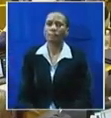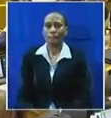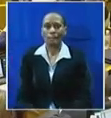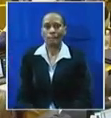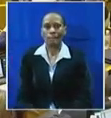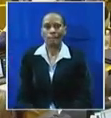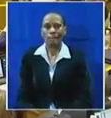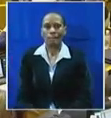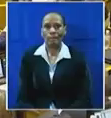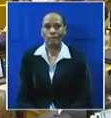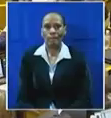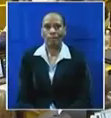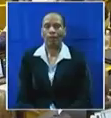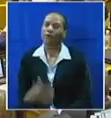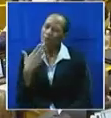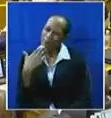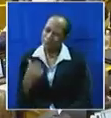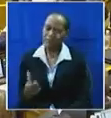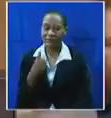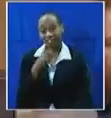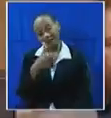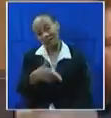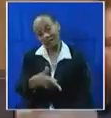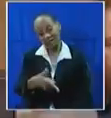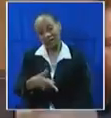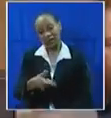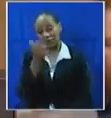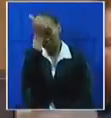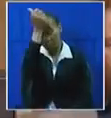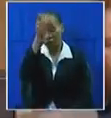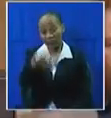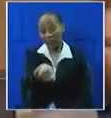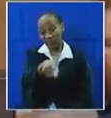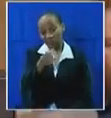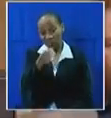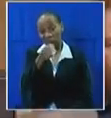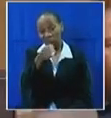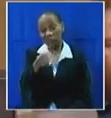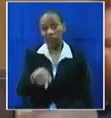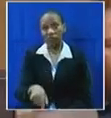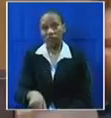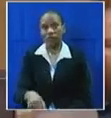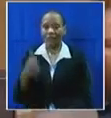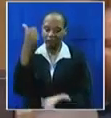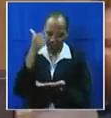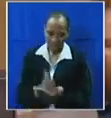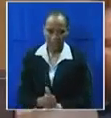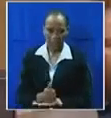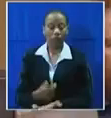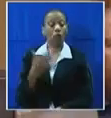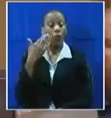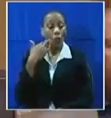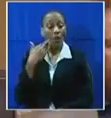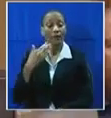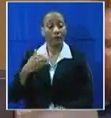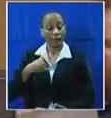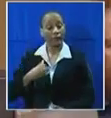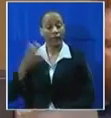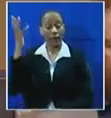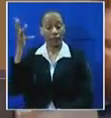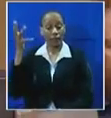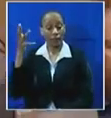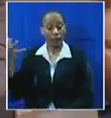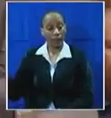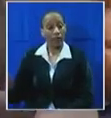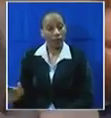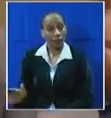Can you request the fool in the podium to sit down? When order is called on to him?